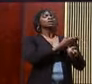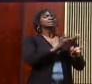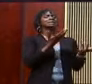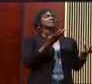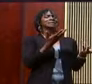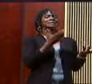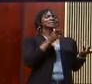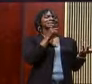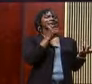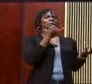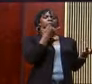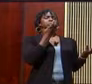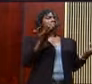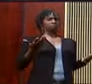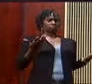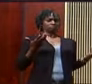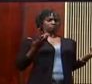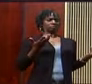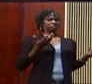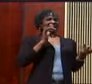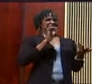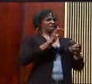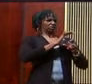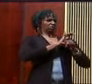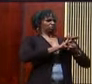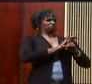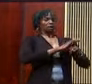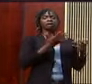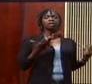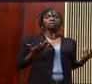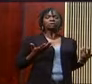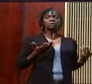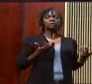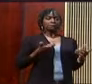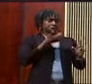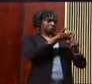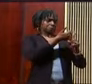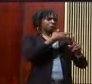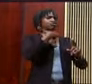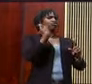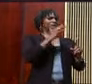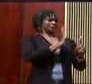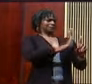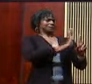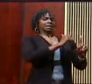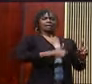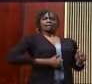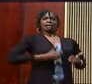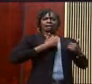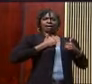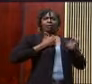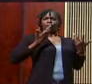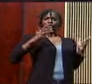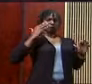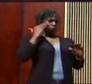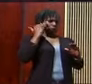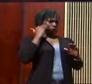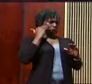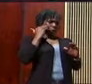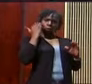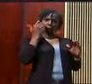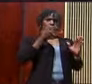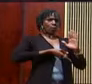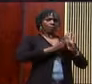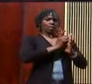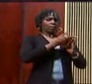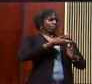not been poisoned. How stressful is that to put your life on the line knowing at any moment you